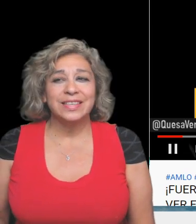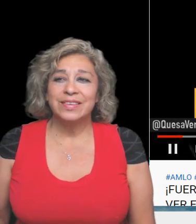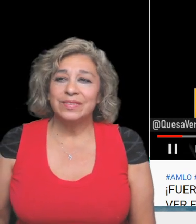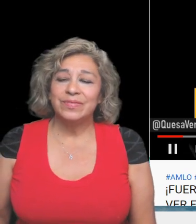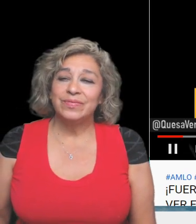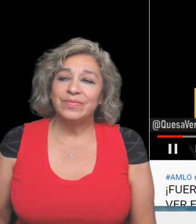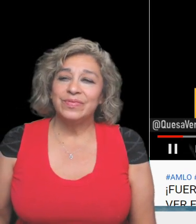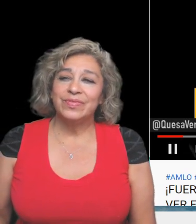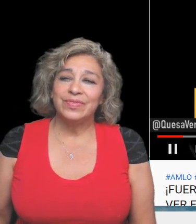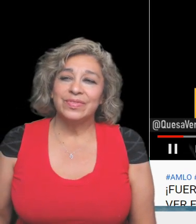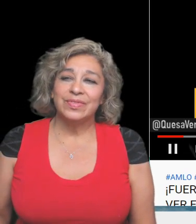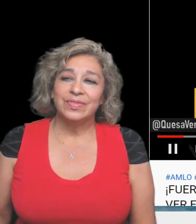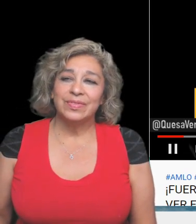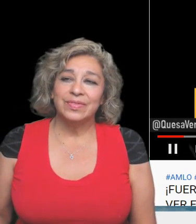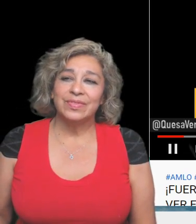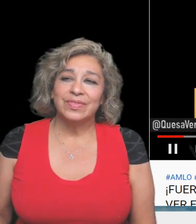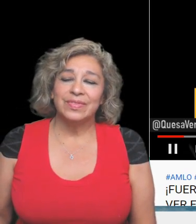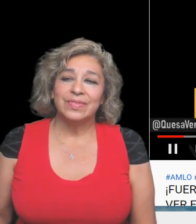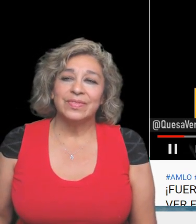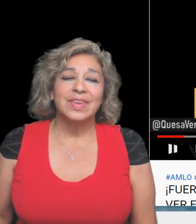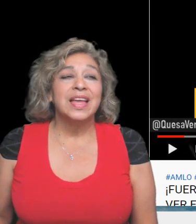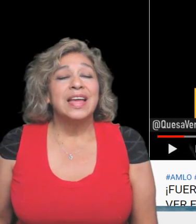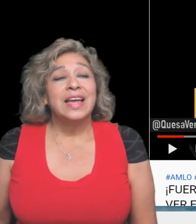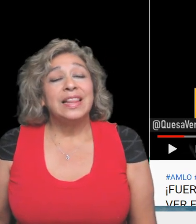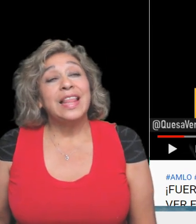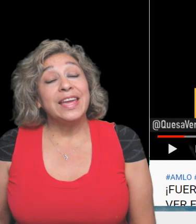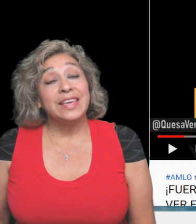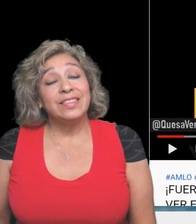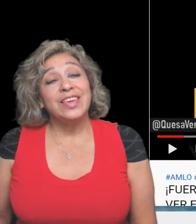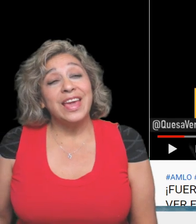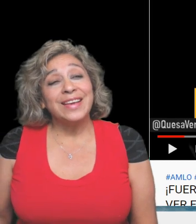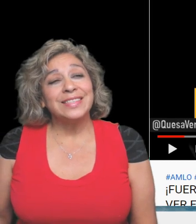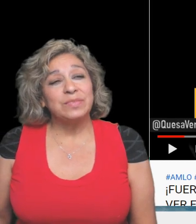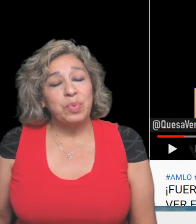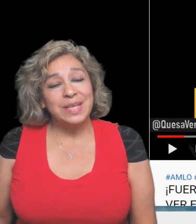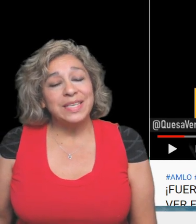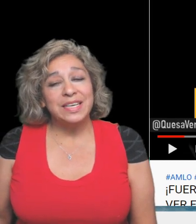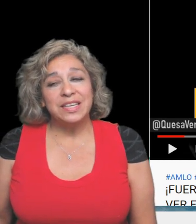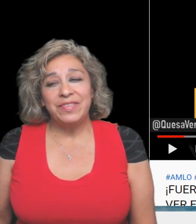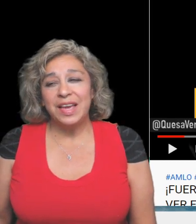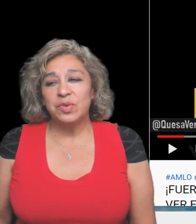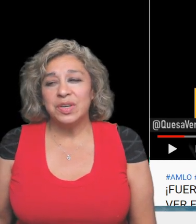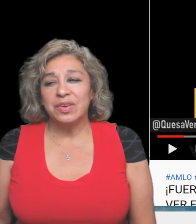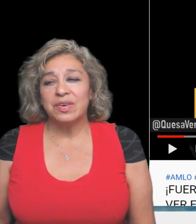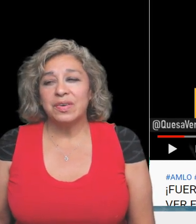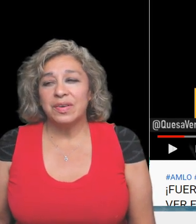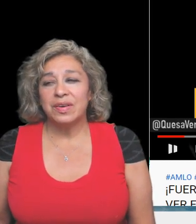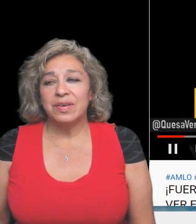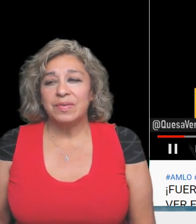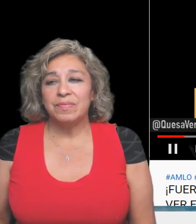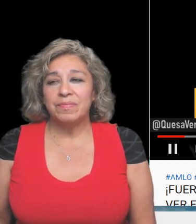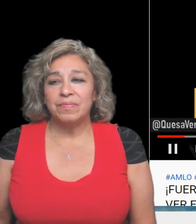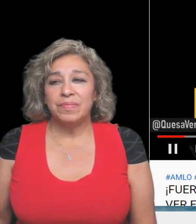like the ex-president of Ecuador